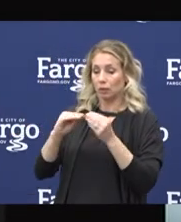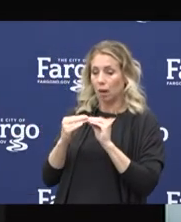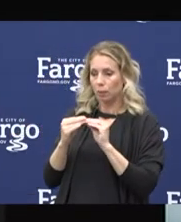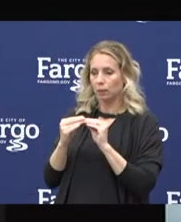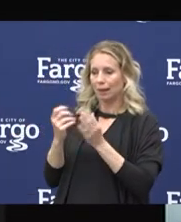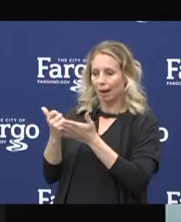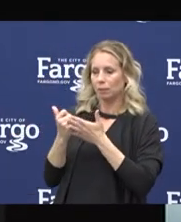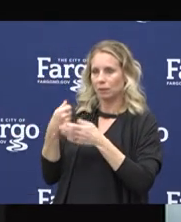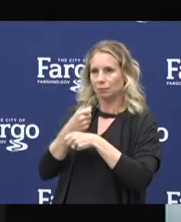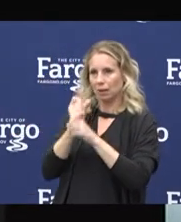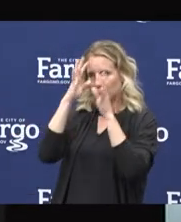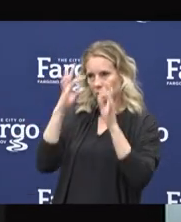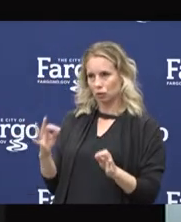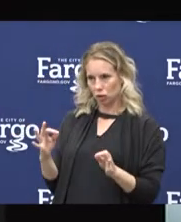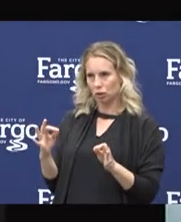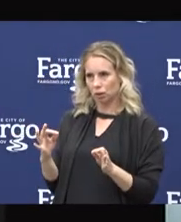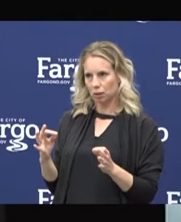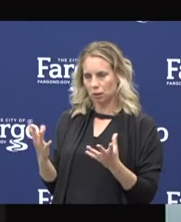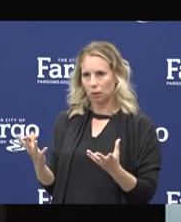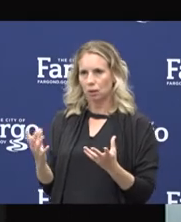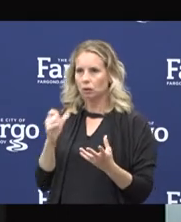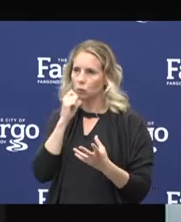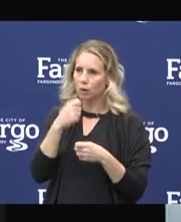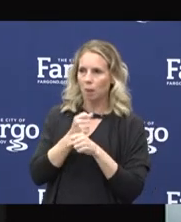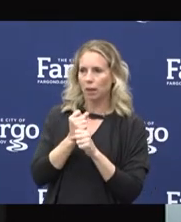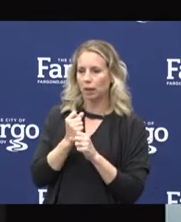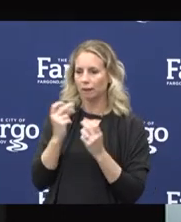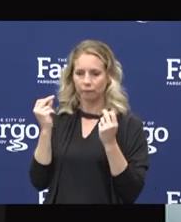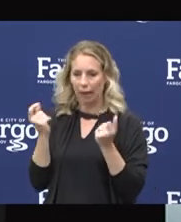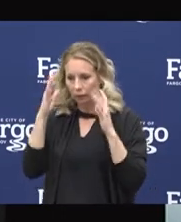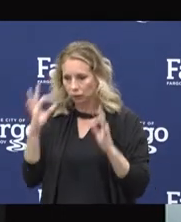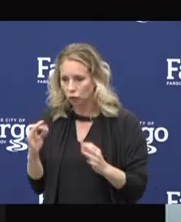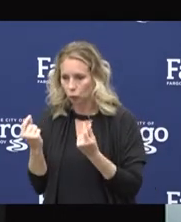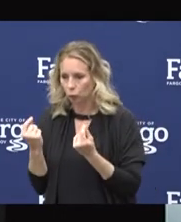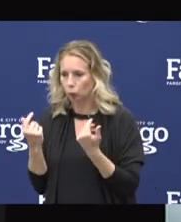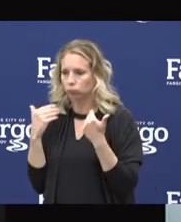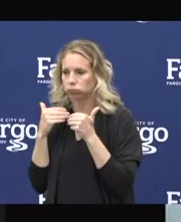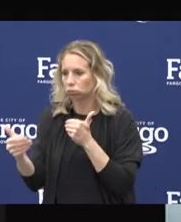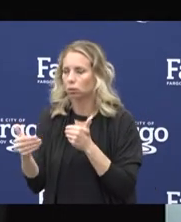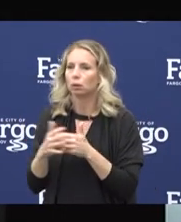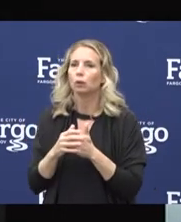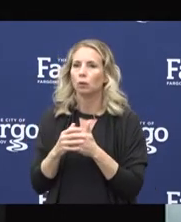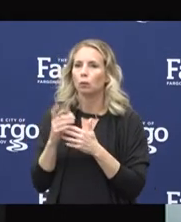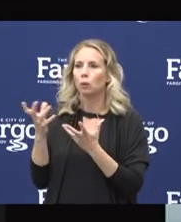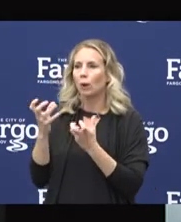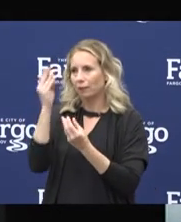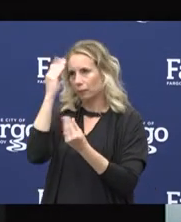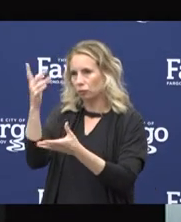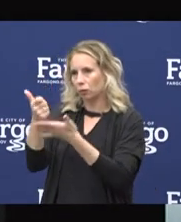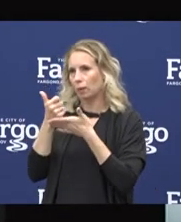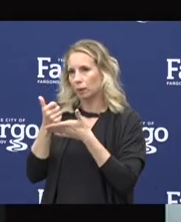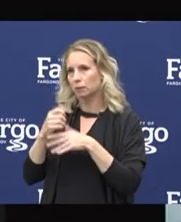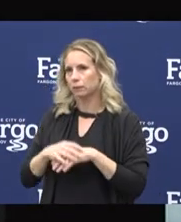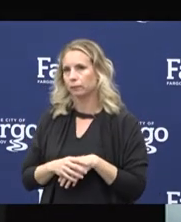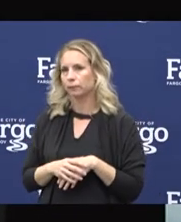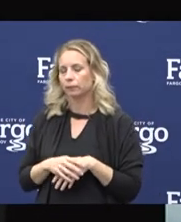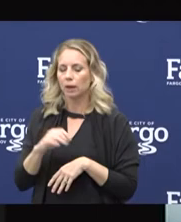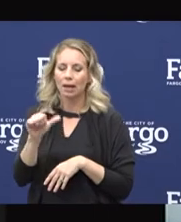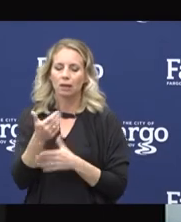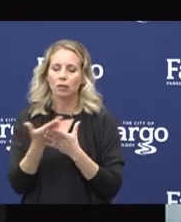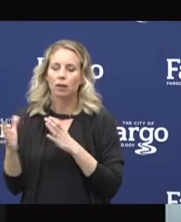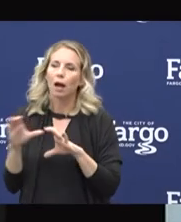decisions so that we're not making them in haste. Another aspect of what I do is oversee our contact tracers,